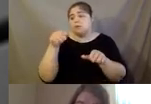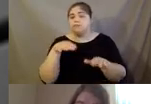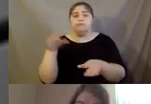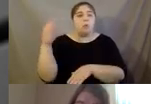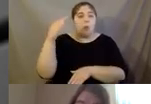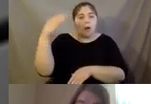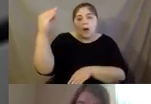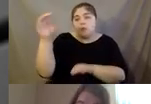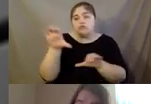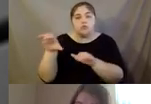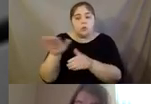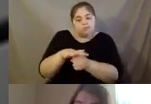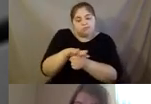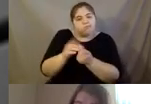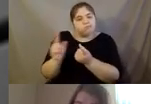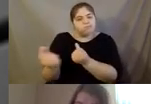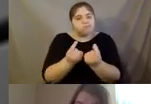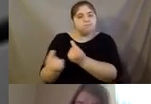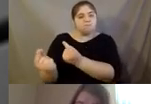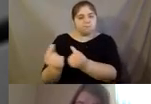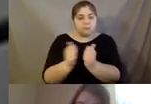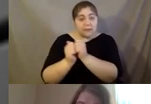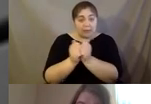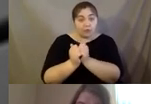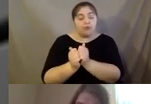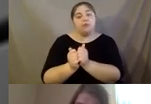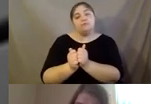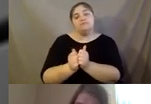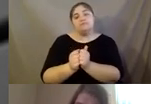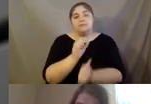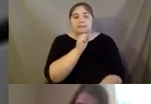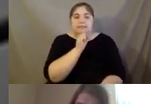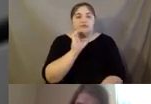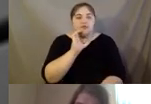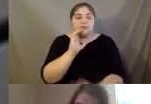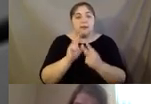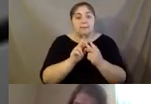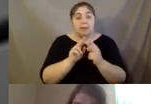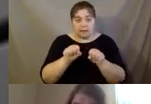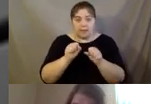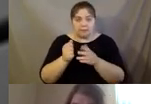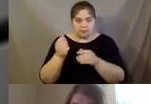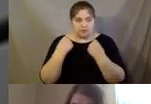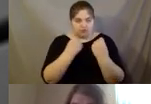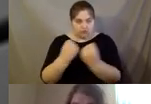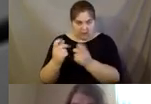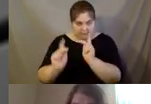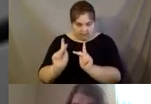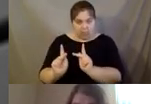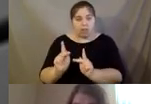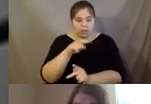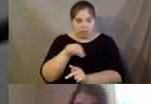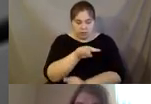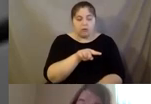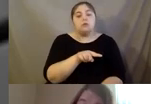errands together. The senior companion is able to drive the people, their clients,